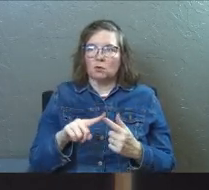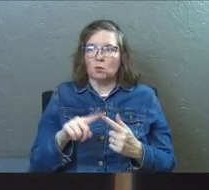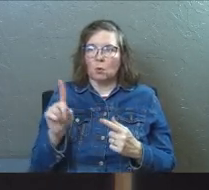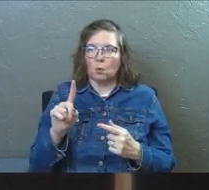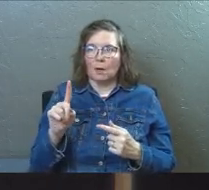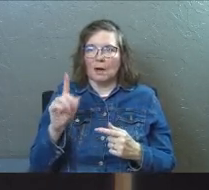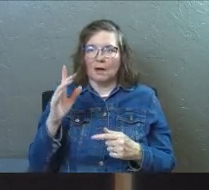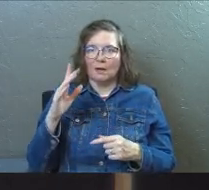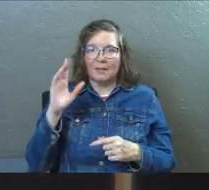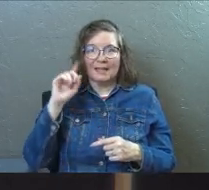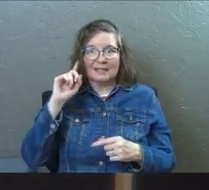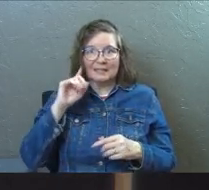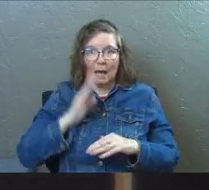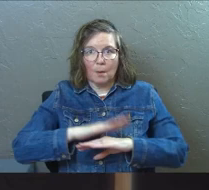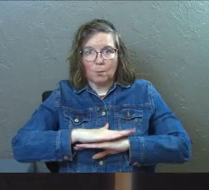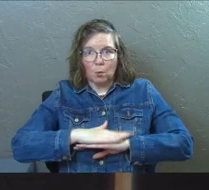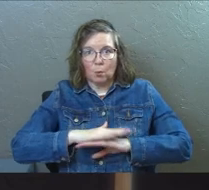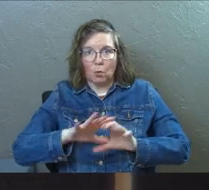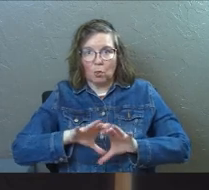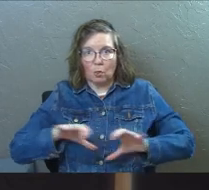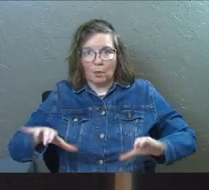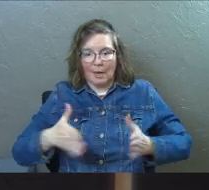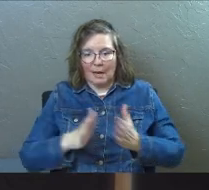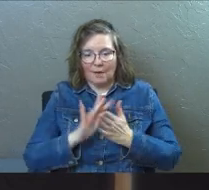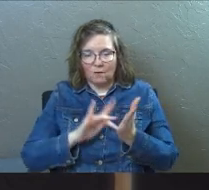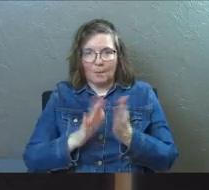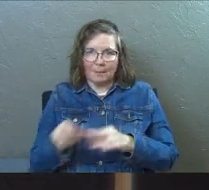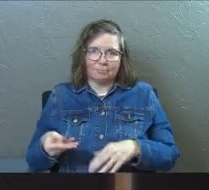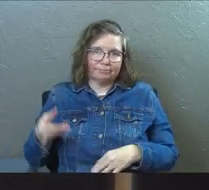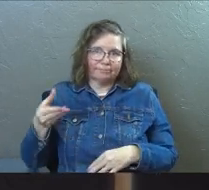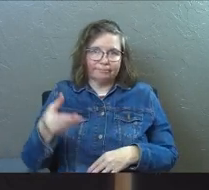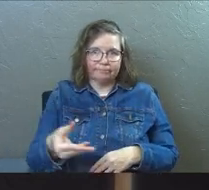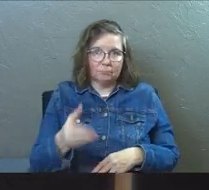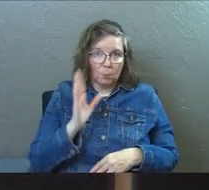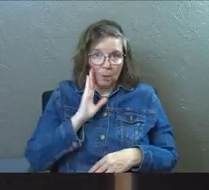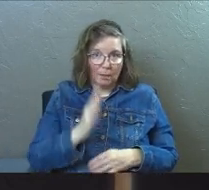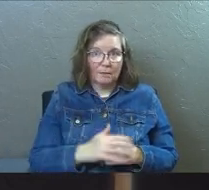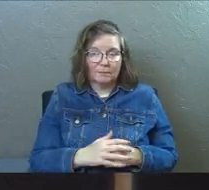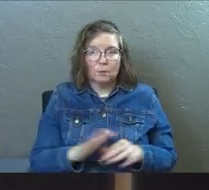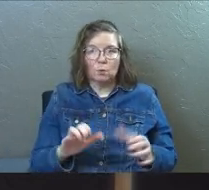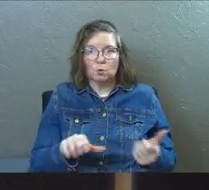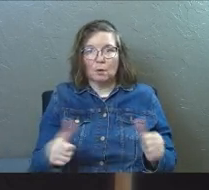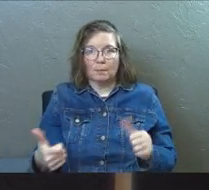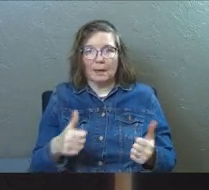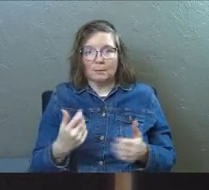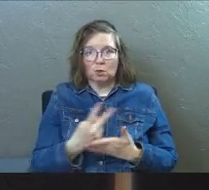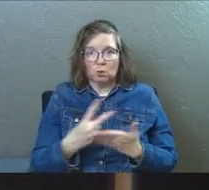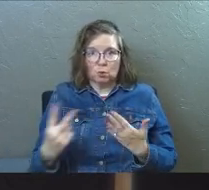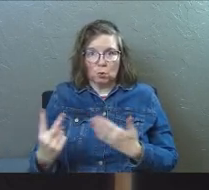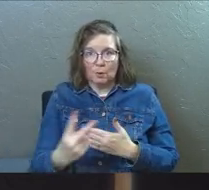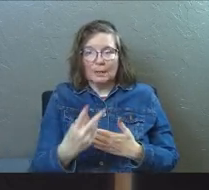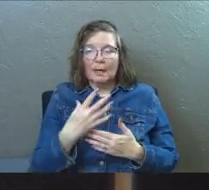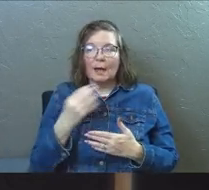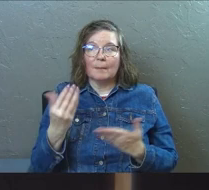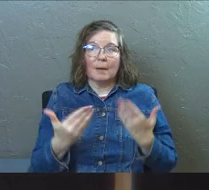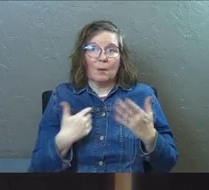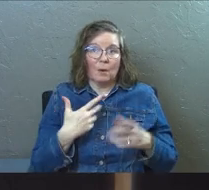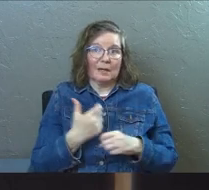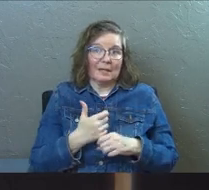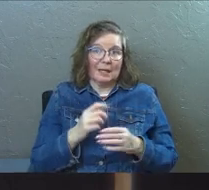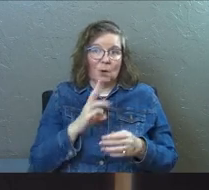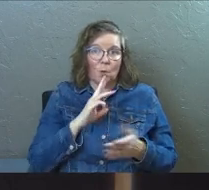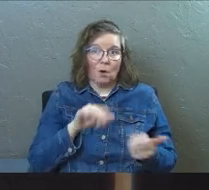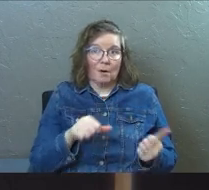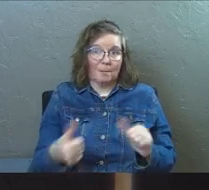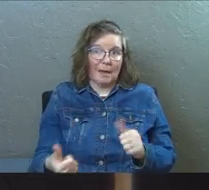where our sound booth is back there and ask somebody for a Bible. They'll hand you one. We're going to do baptisms in two weeks, and you might want to get